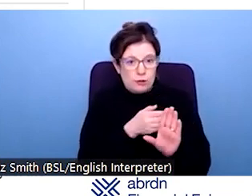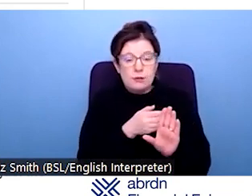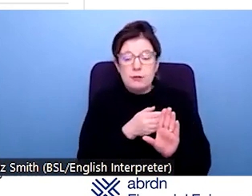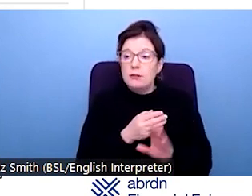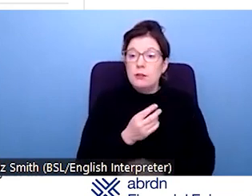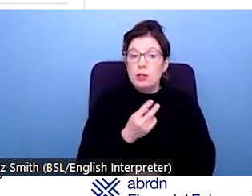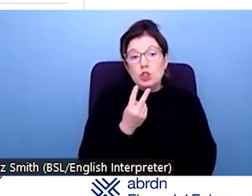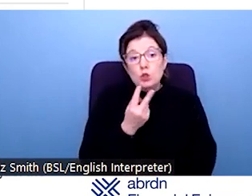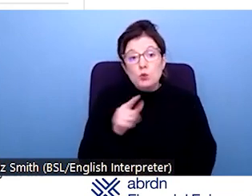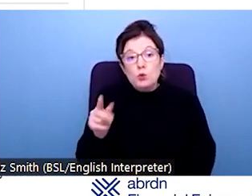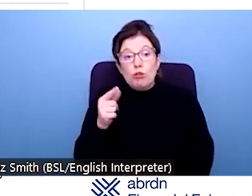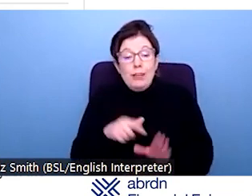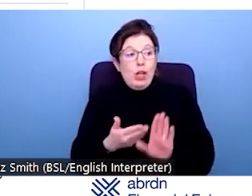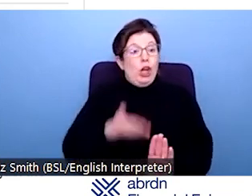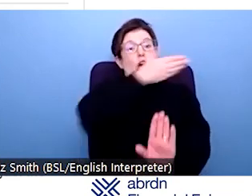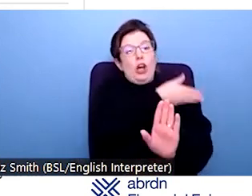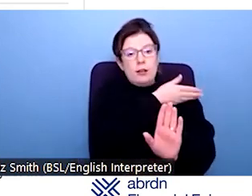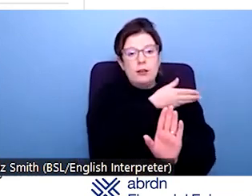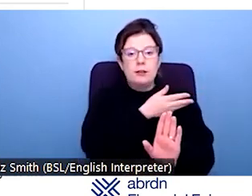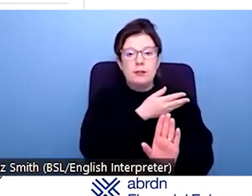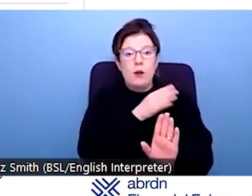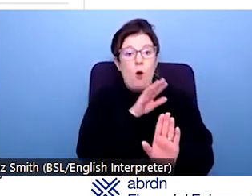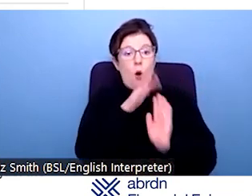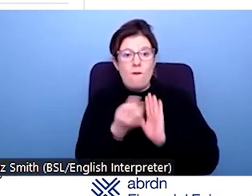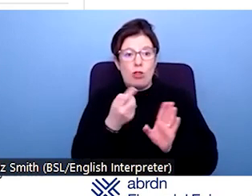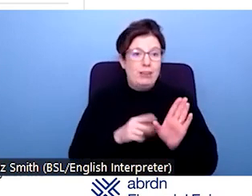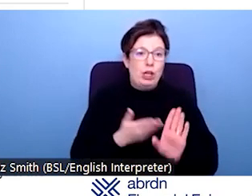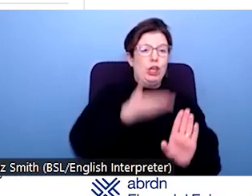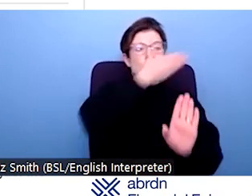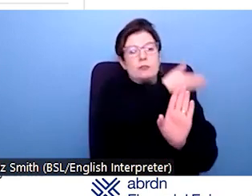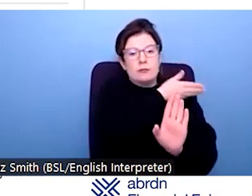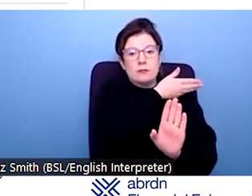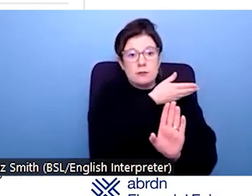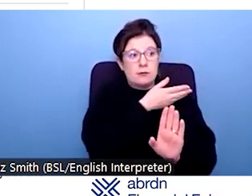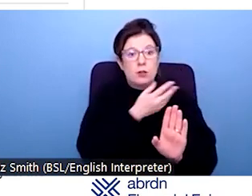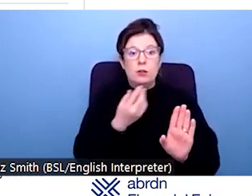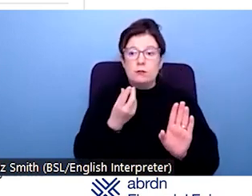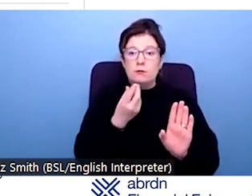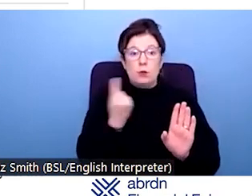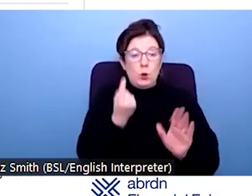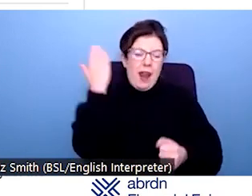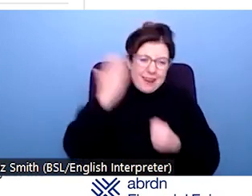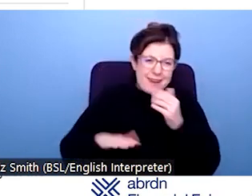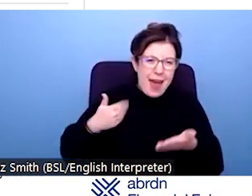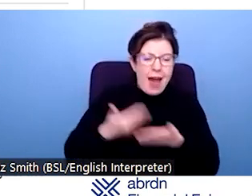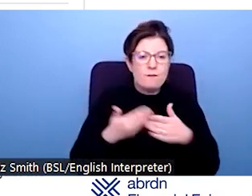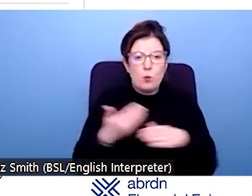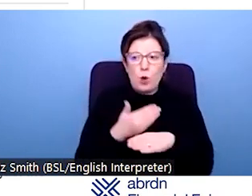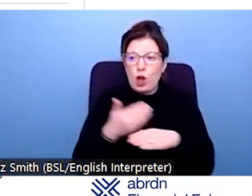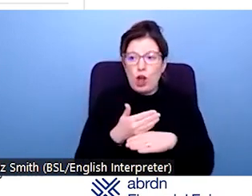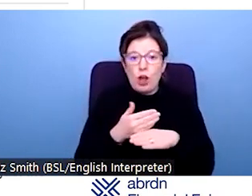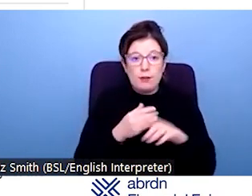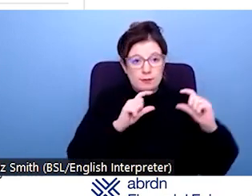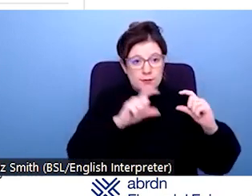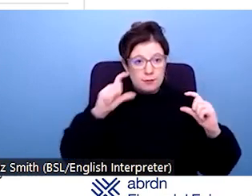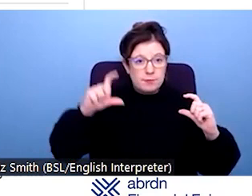between two and three years ago, who last worked three or more years ago, and then people who have never worked and the change in the level of people